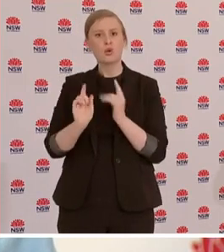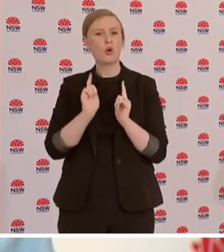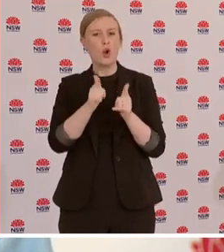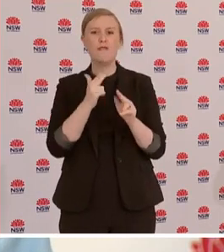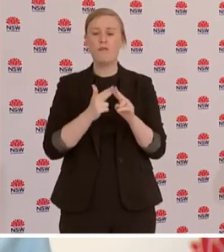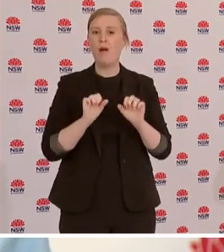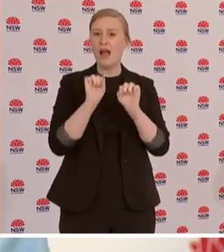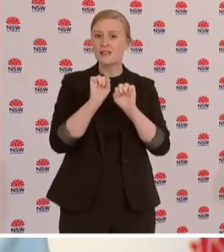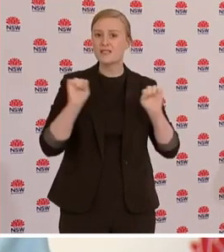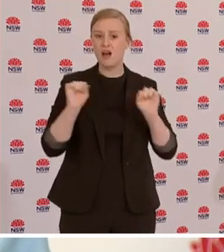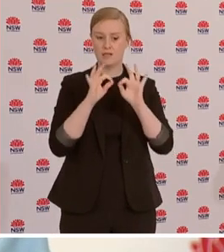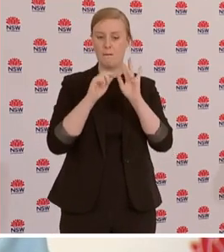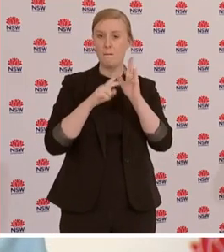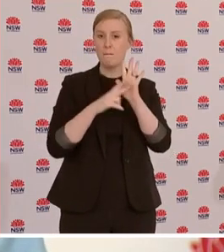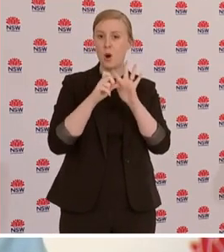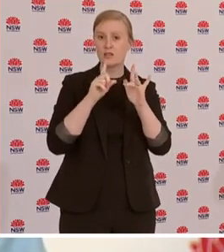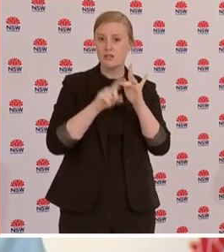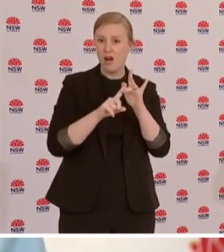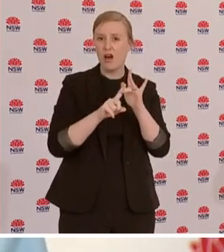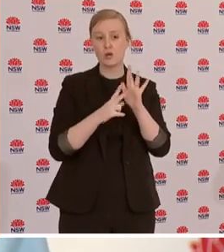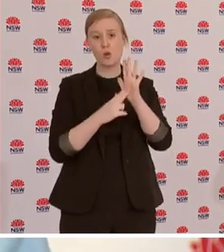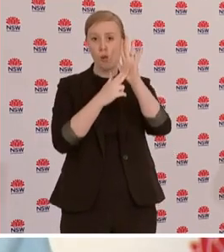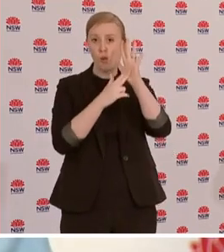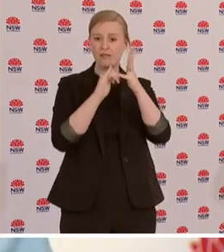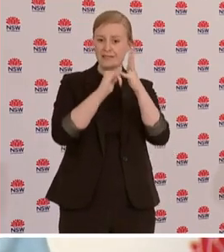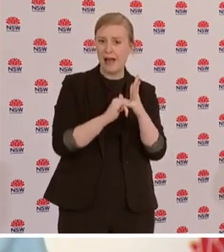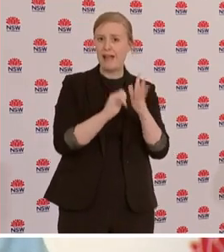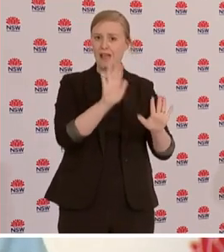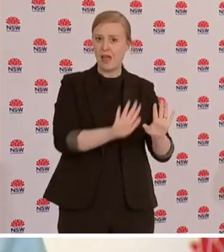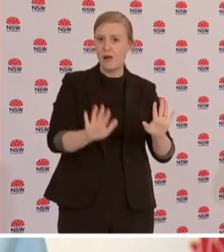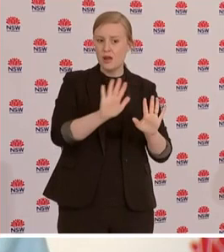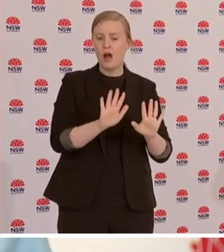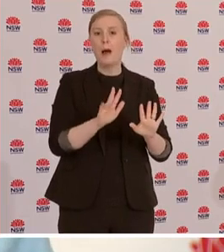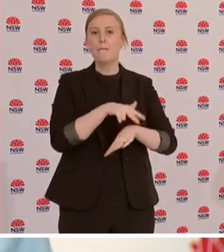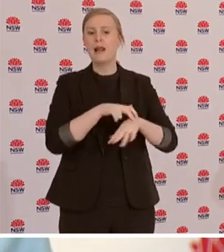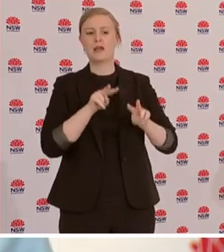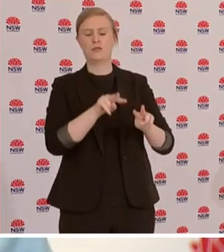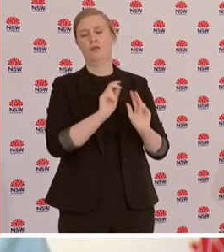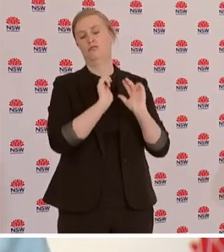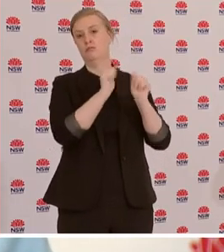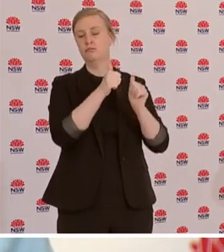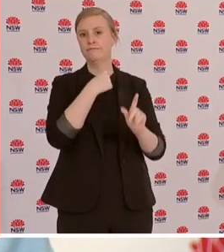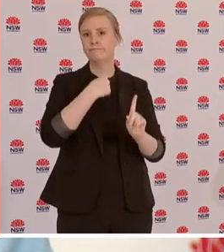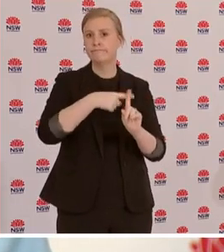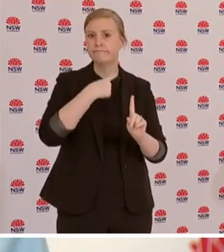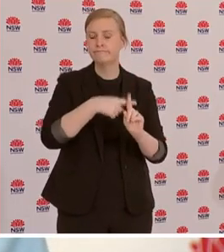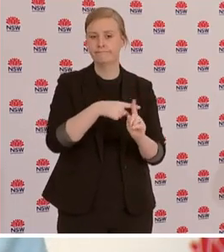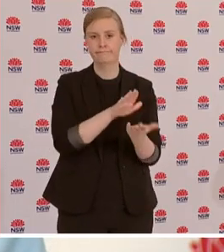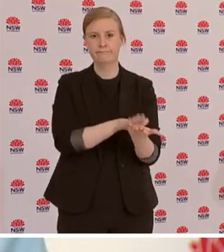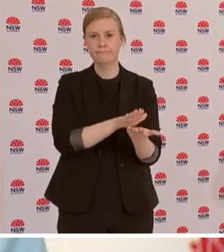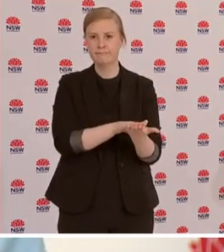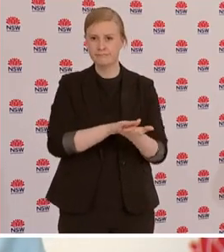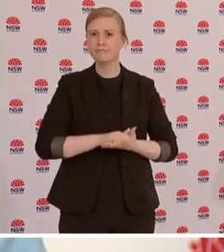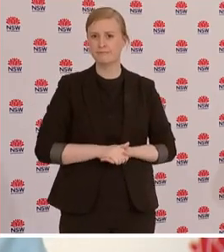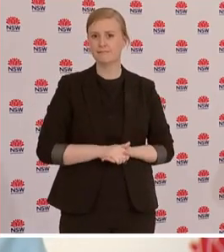much welcomed by police and indeed local council and everyone in and around there to be able to